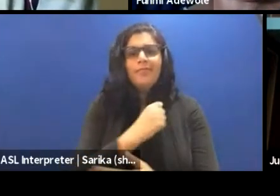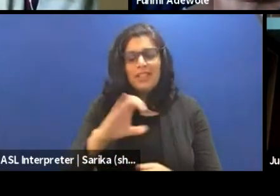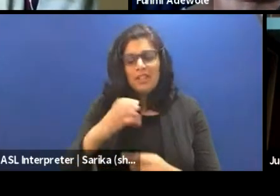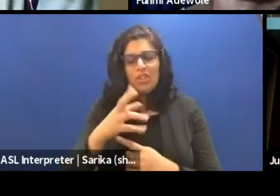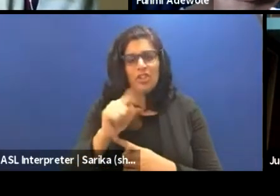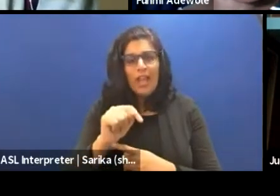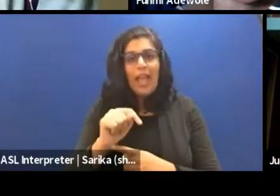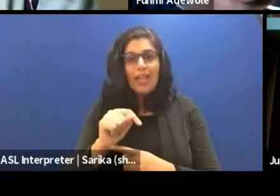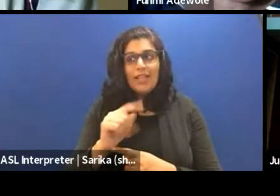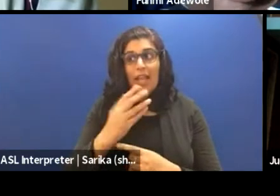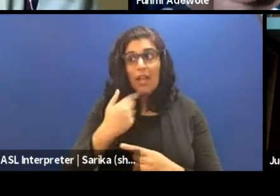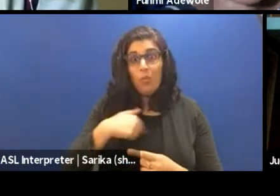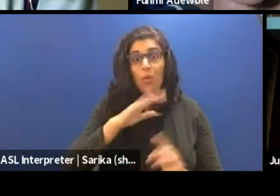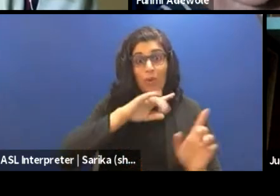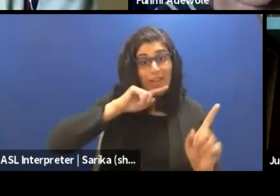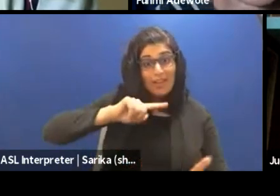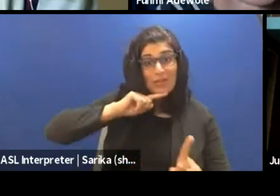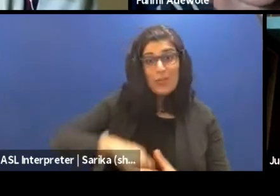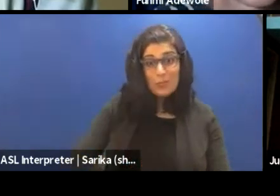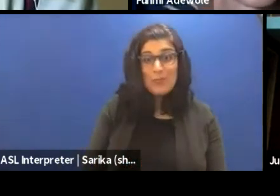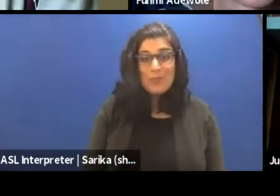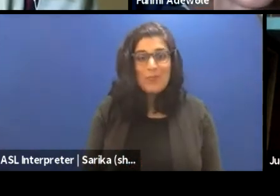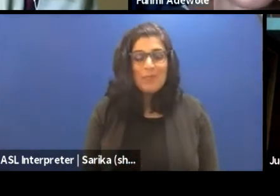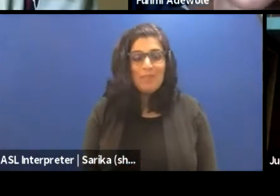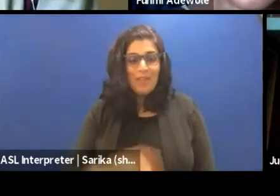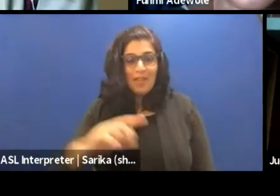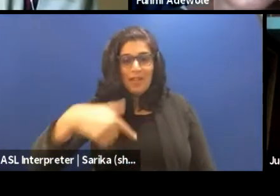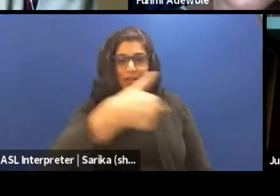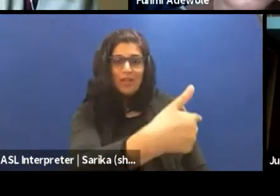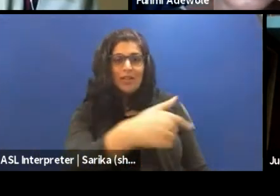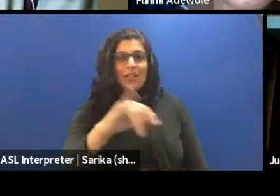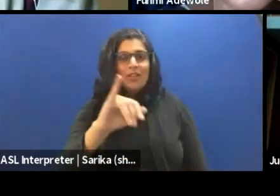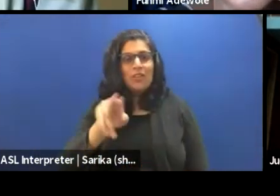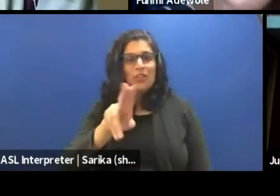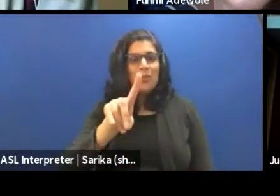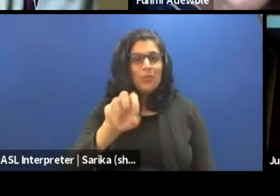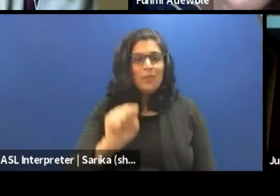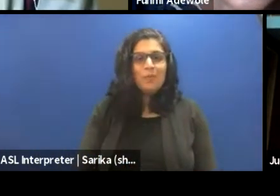the chat. will get to us and we can attend to that. Over to you, Jude.